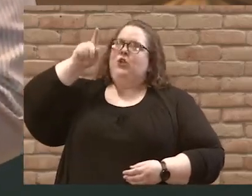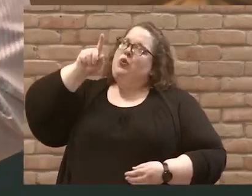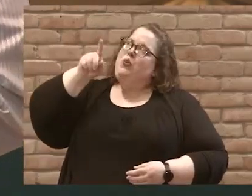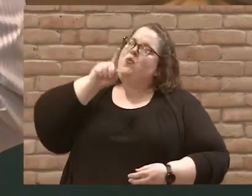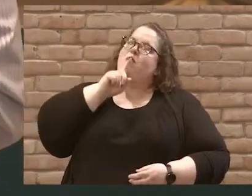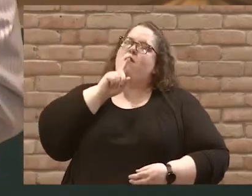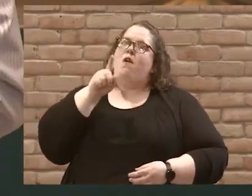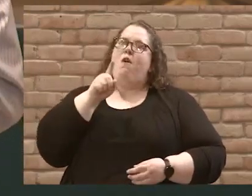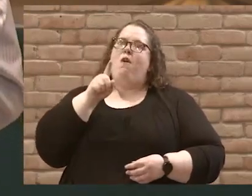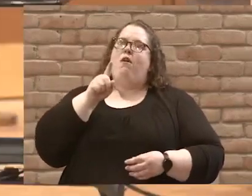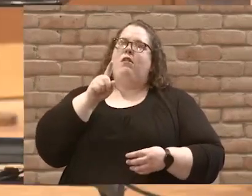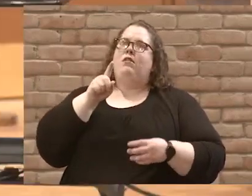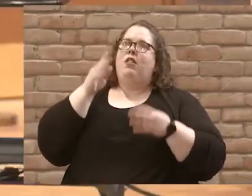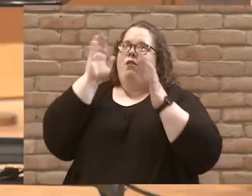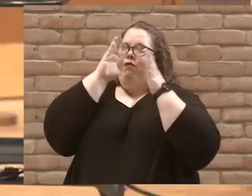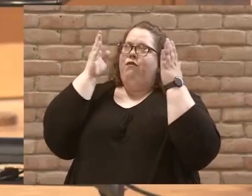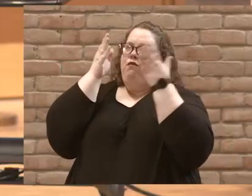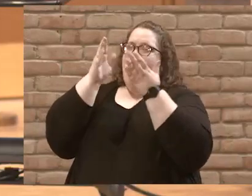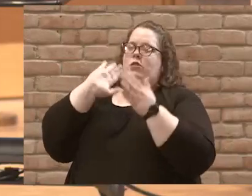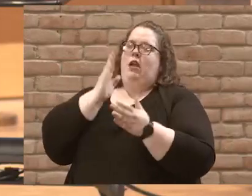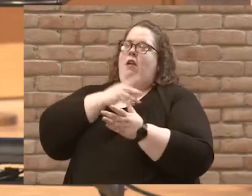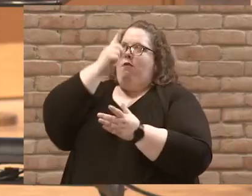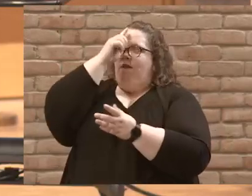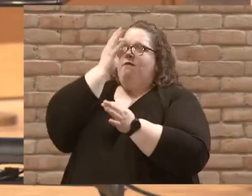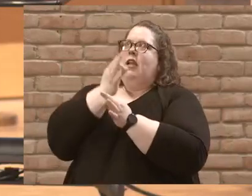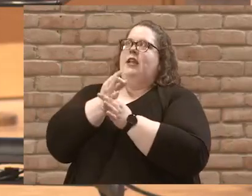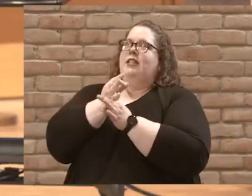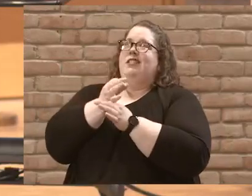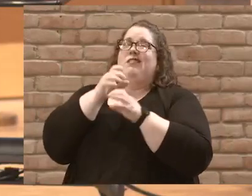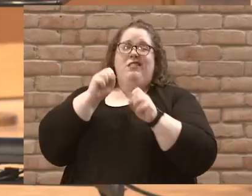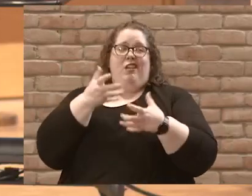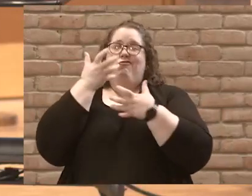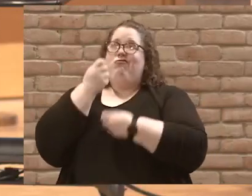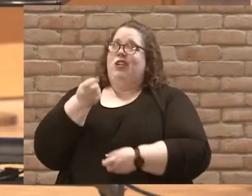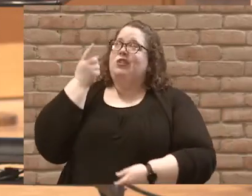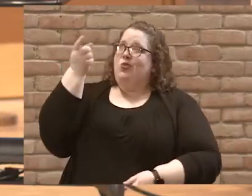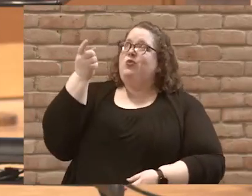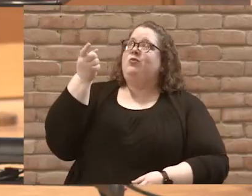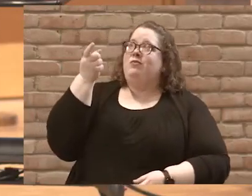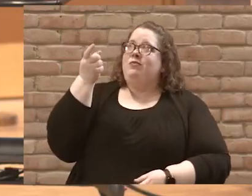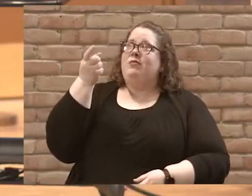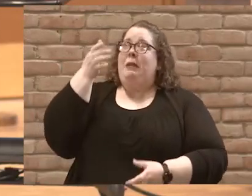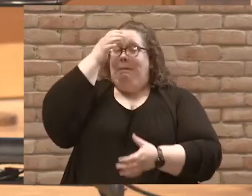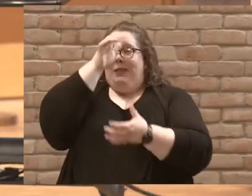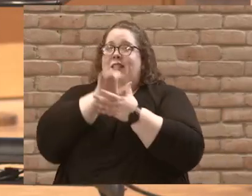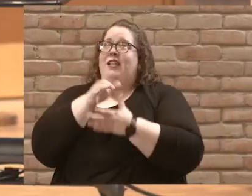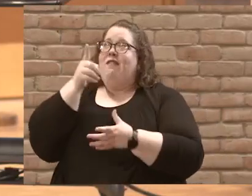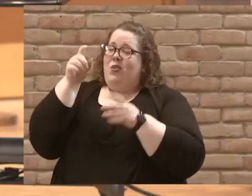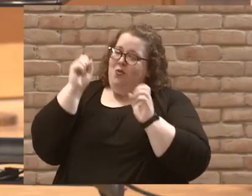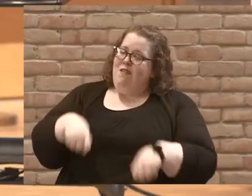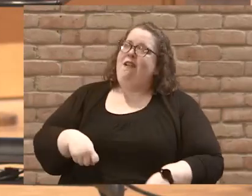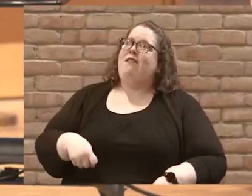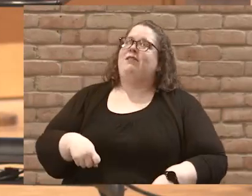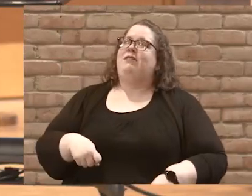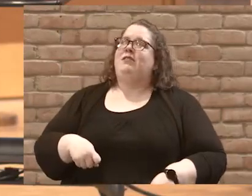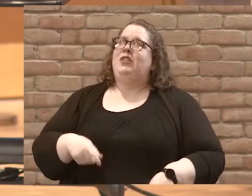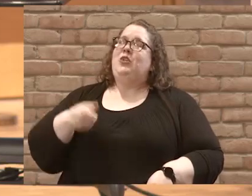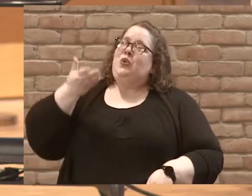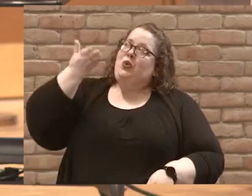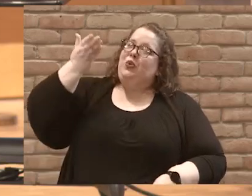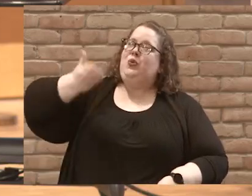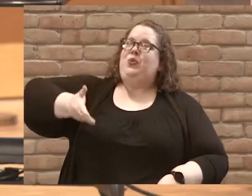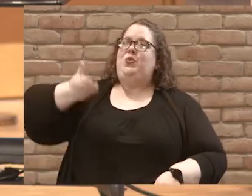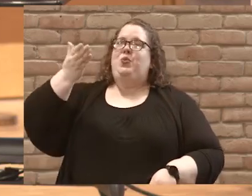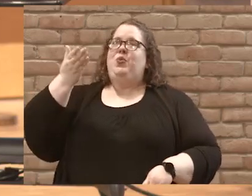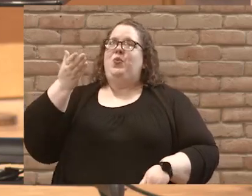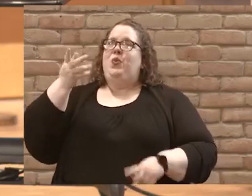are the object of our faith. And you can be trusted. You can be believed. You are the one who